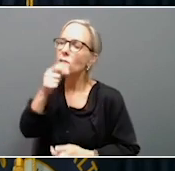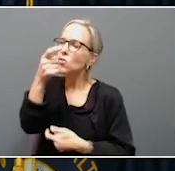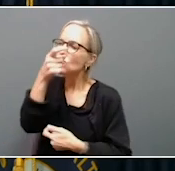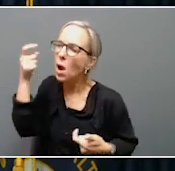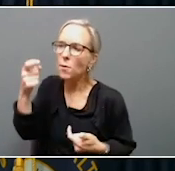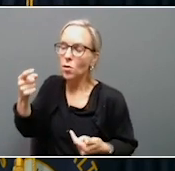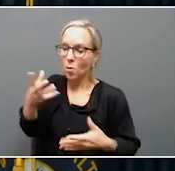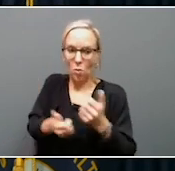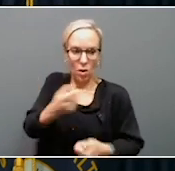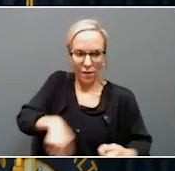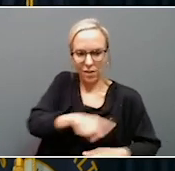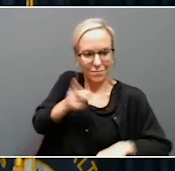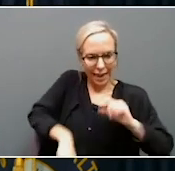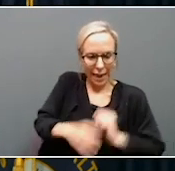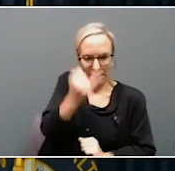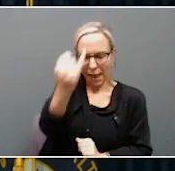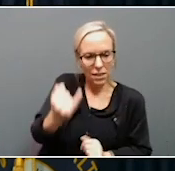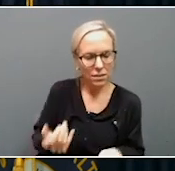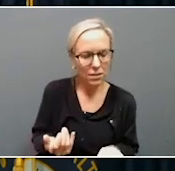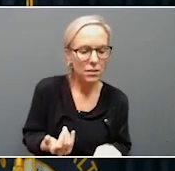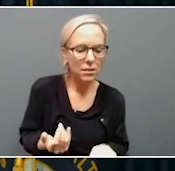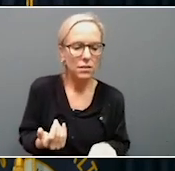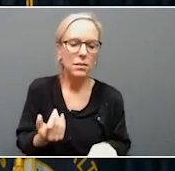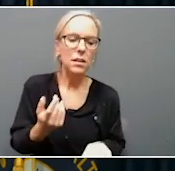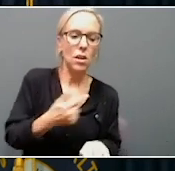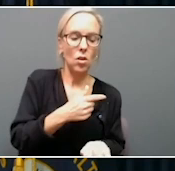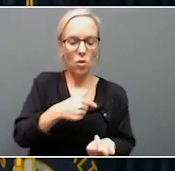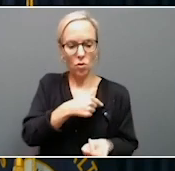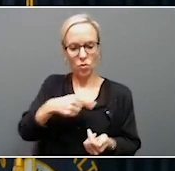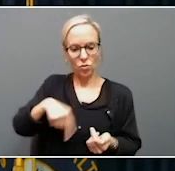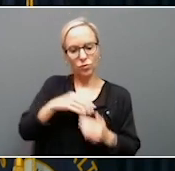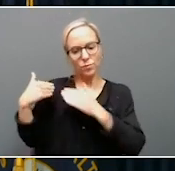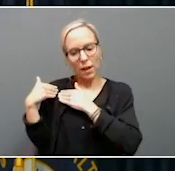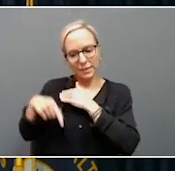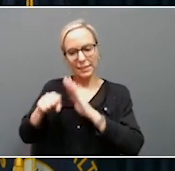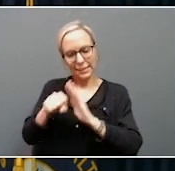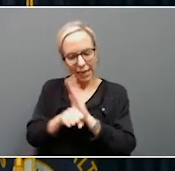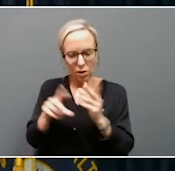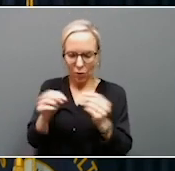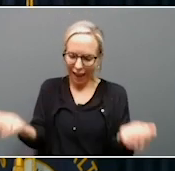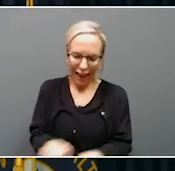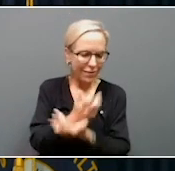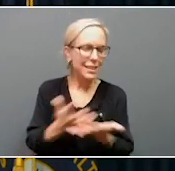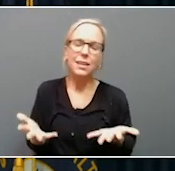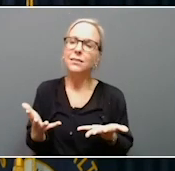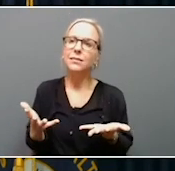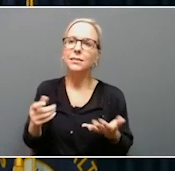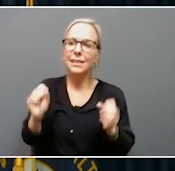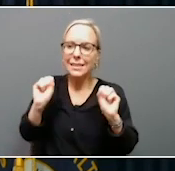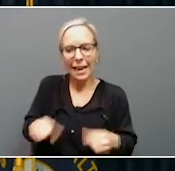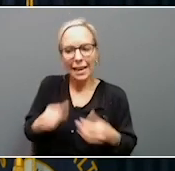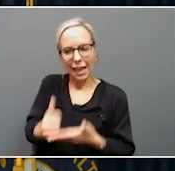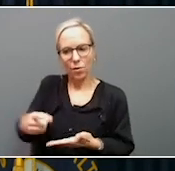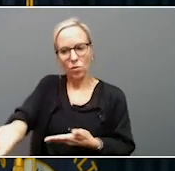And, you know, it's then the responsibility of the state to do everything that it can. I